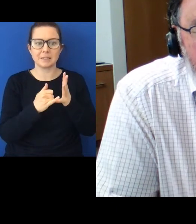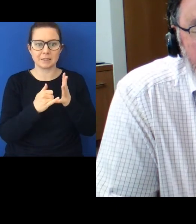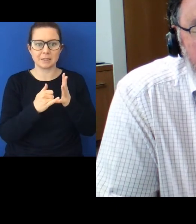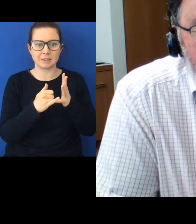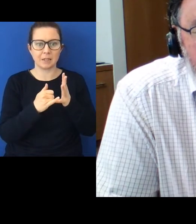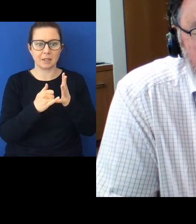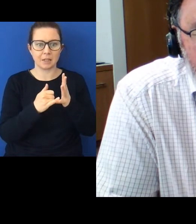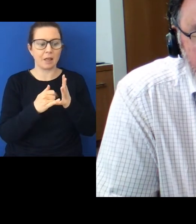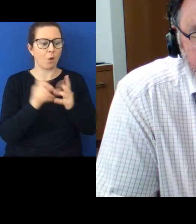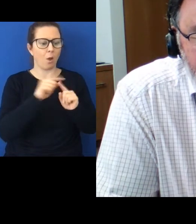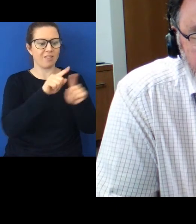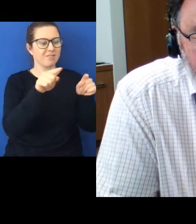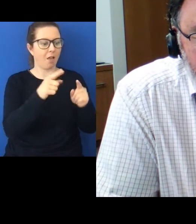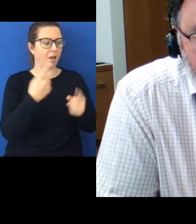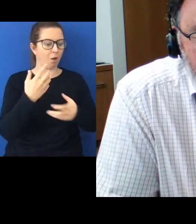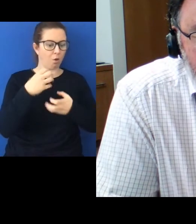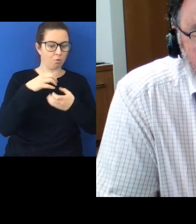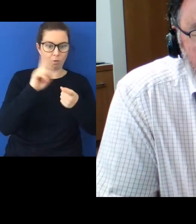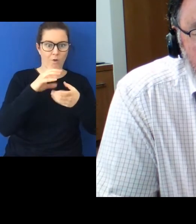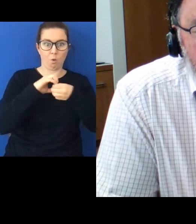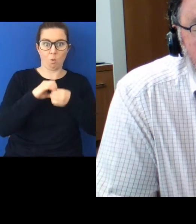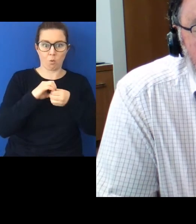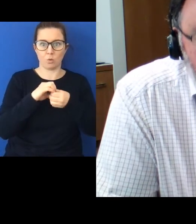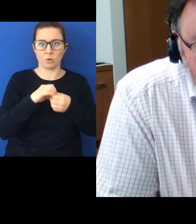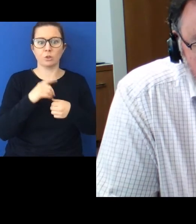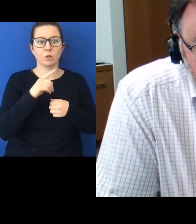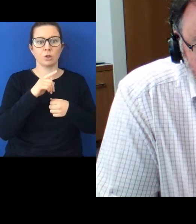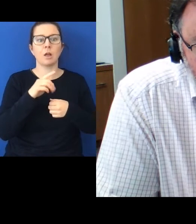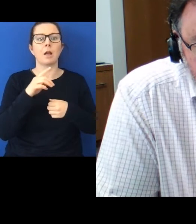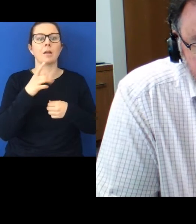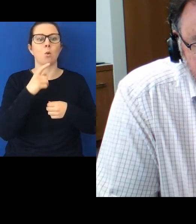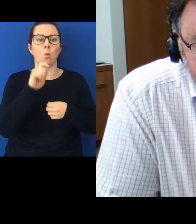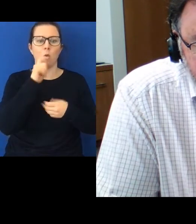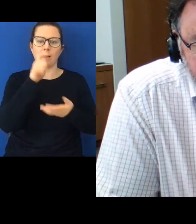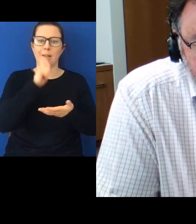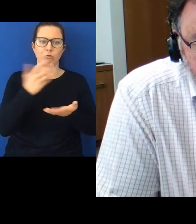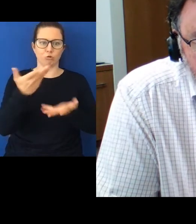collectively possess shall be guaranteed to them.